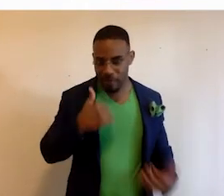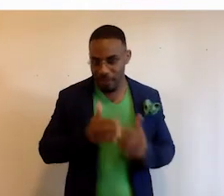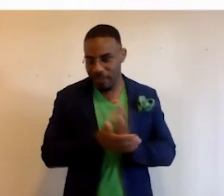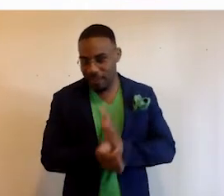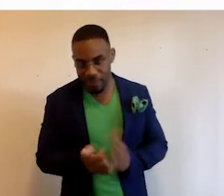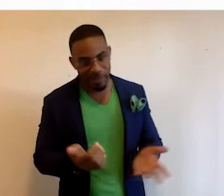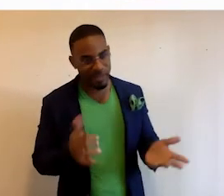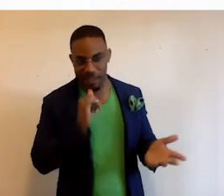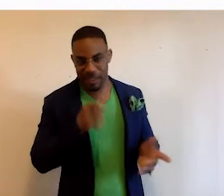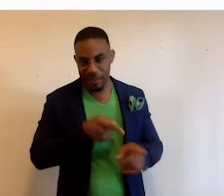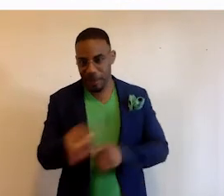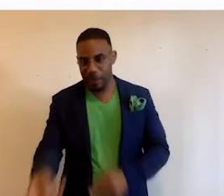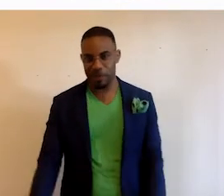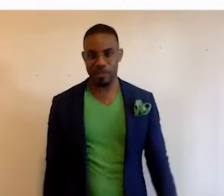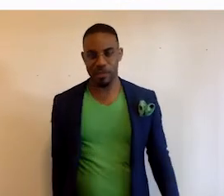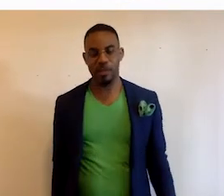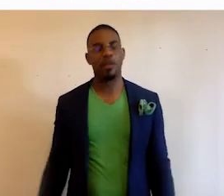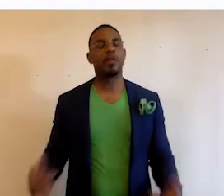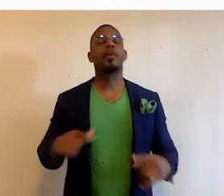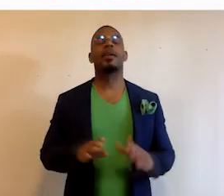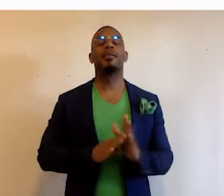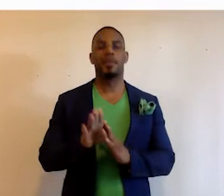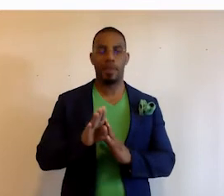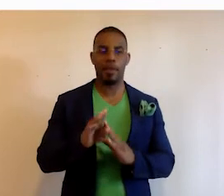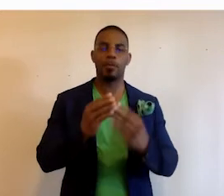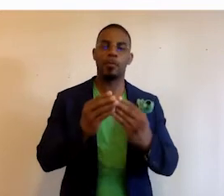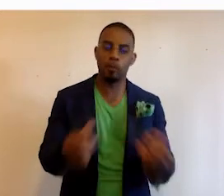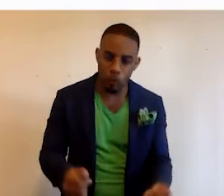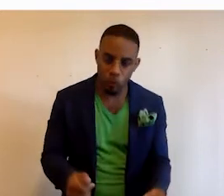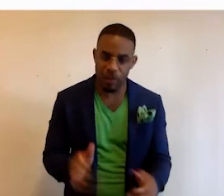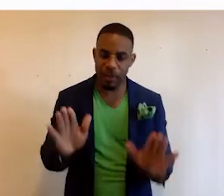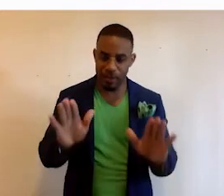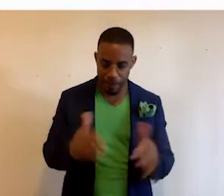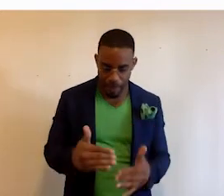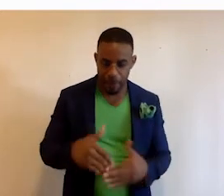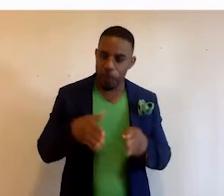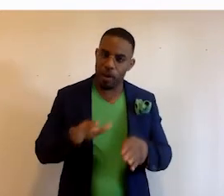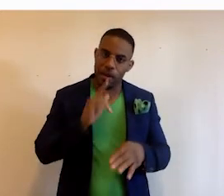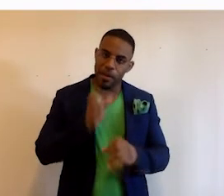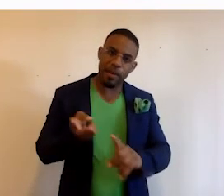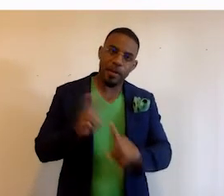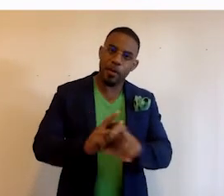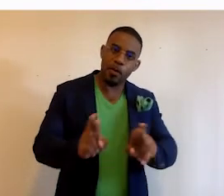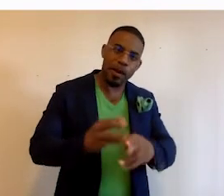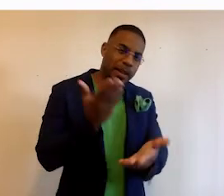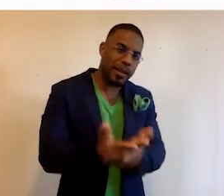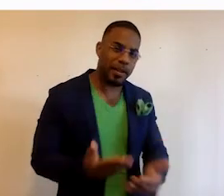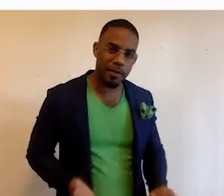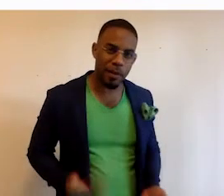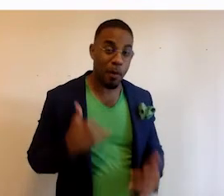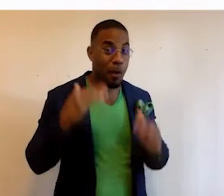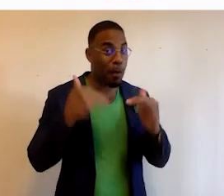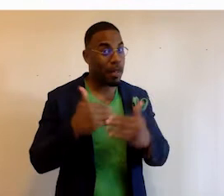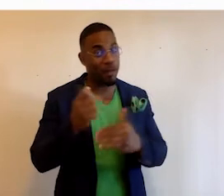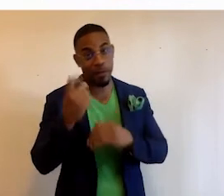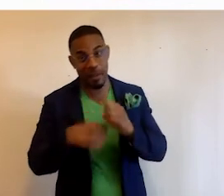skills and that's not their specialty. We have developed the solutions and packaged them in a way that it can be readily delivered and we're hoping